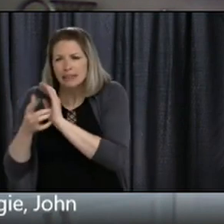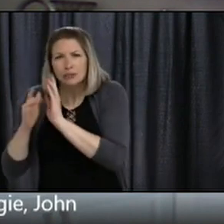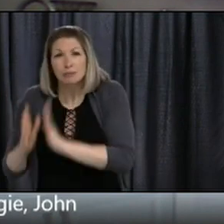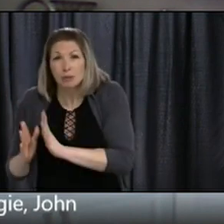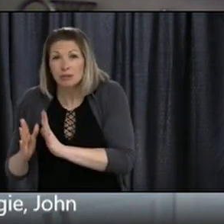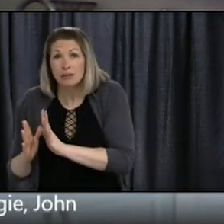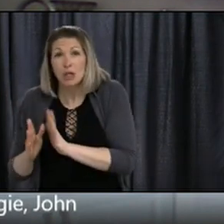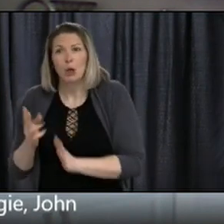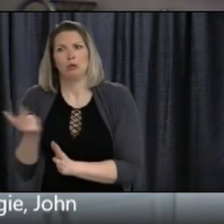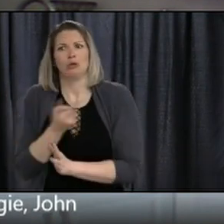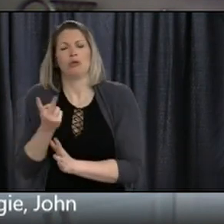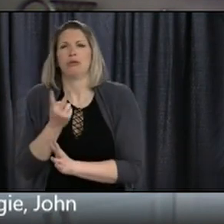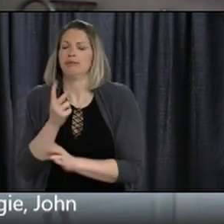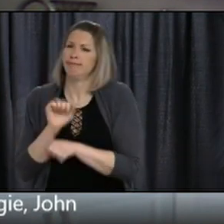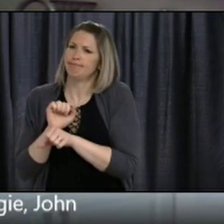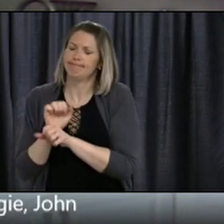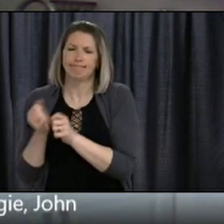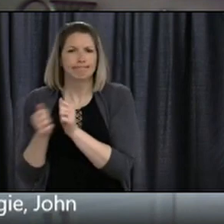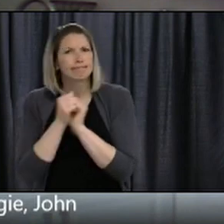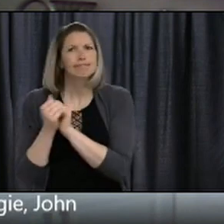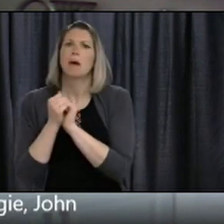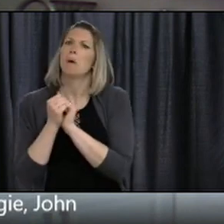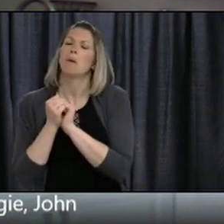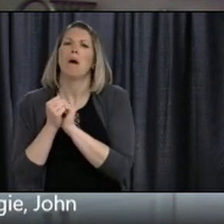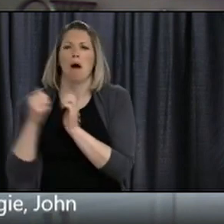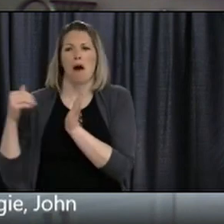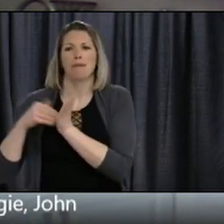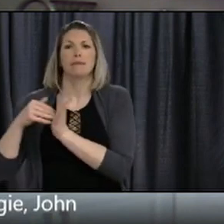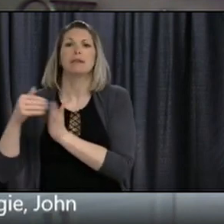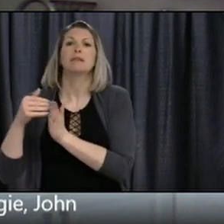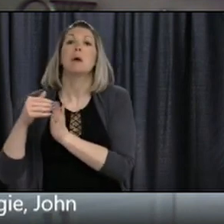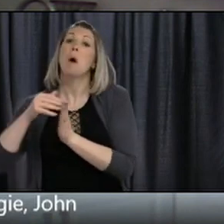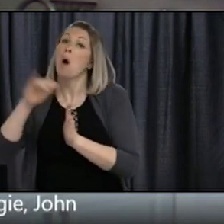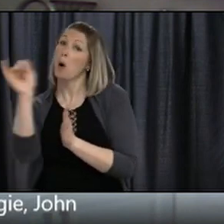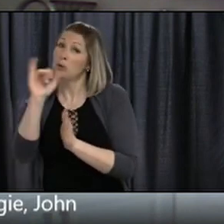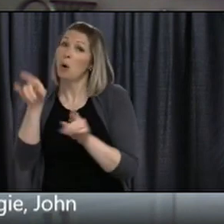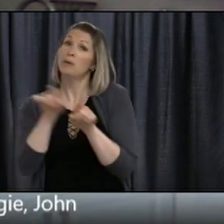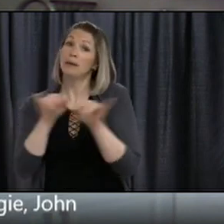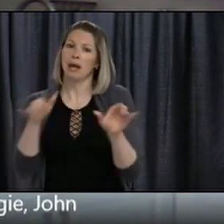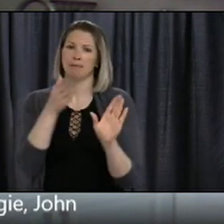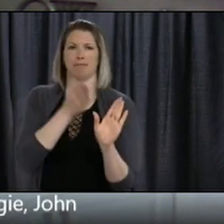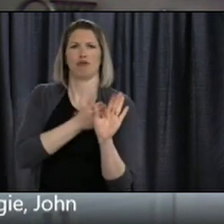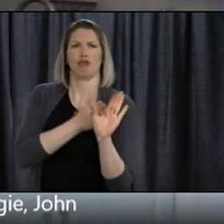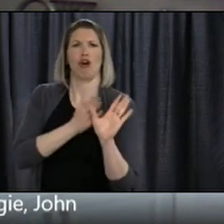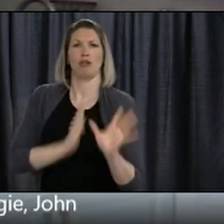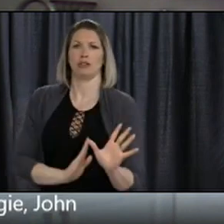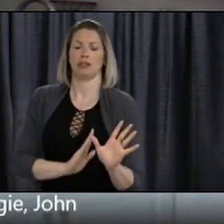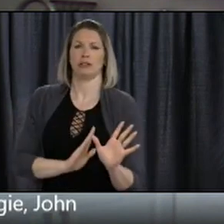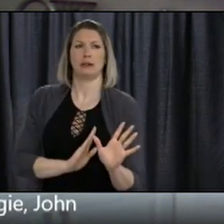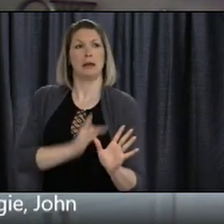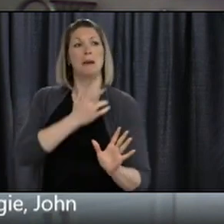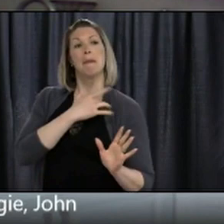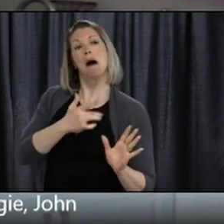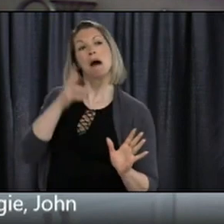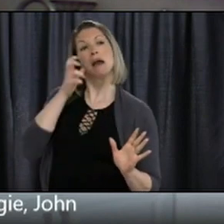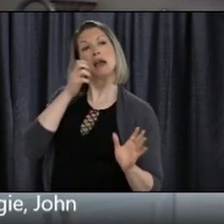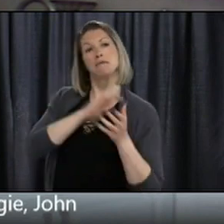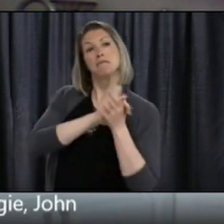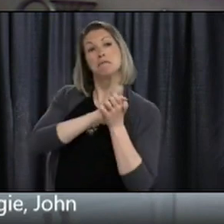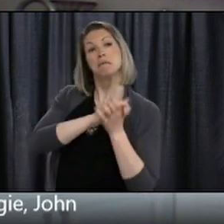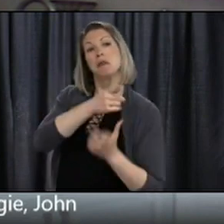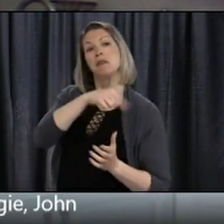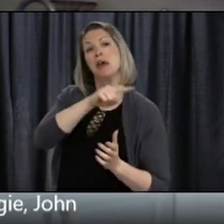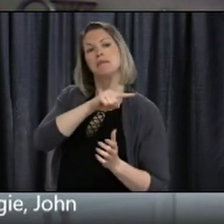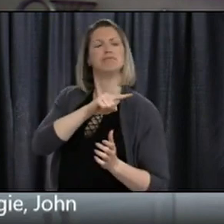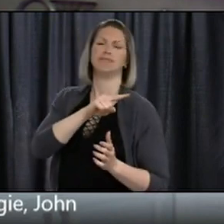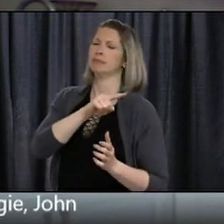and those pathologists that we don't usually hear a lot about have actually underpinned a lot of the public health efforts over